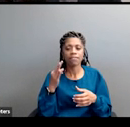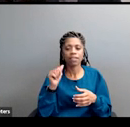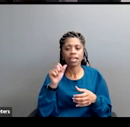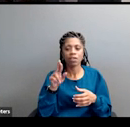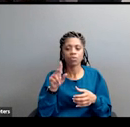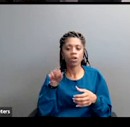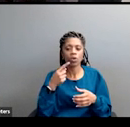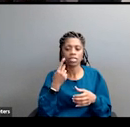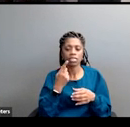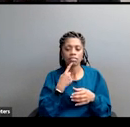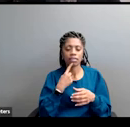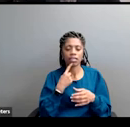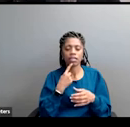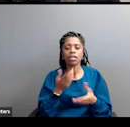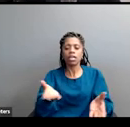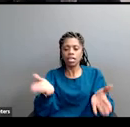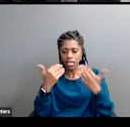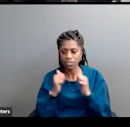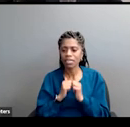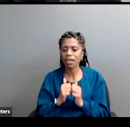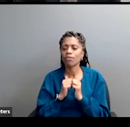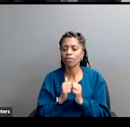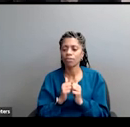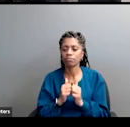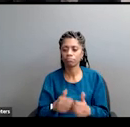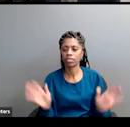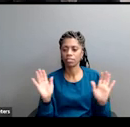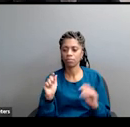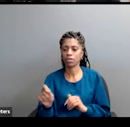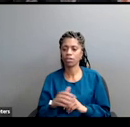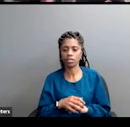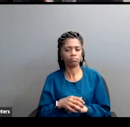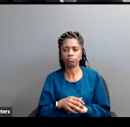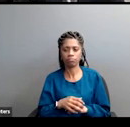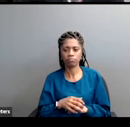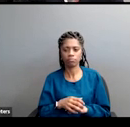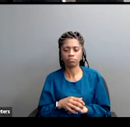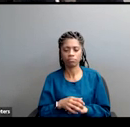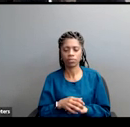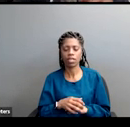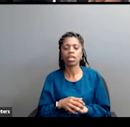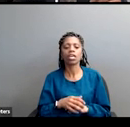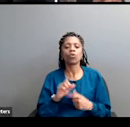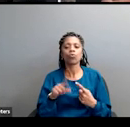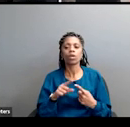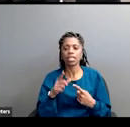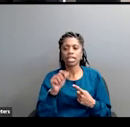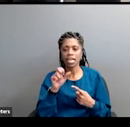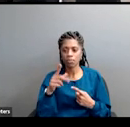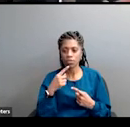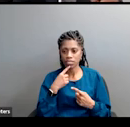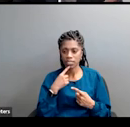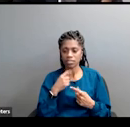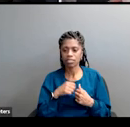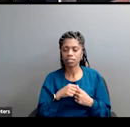yeah, that's nice. But that's not reality. Those folks are a threat to me. It's when Amber says, that's their